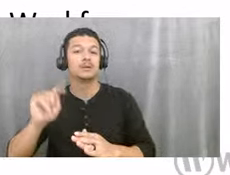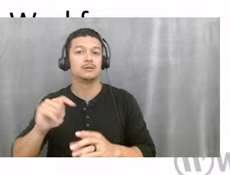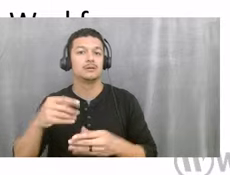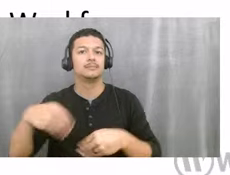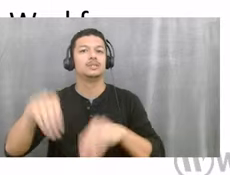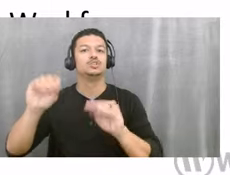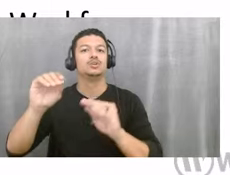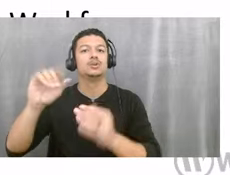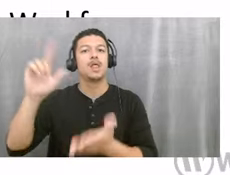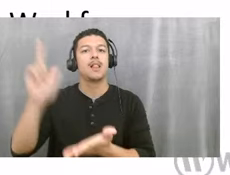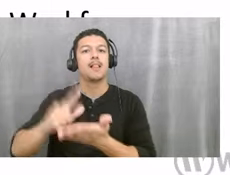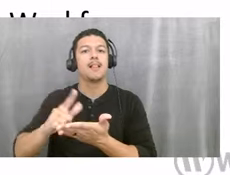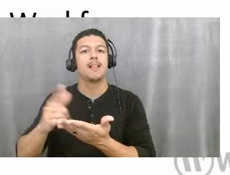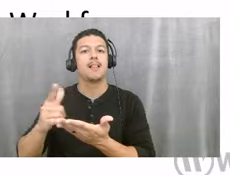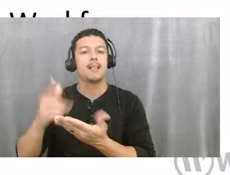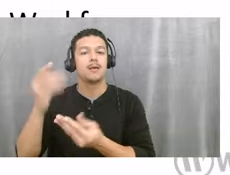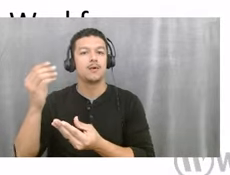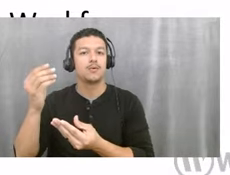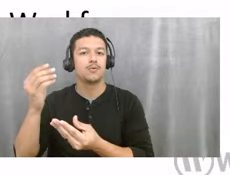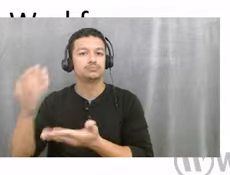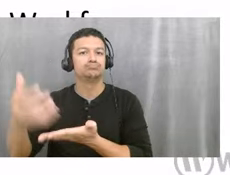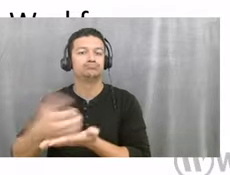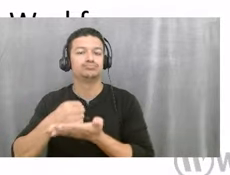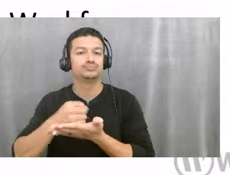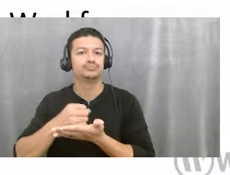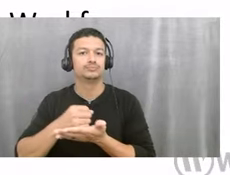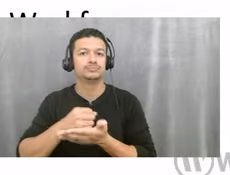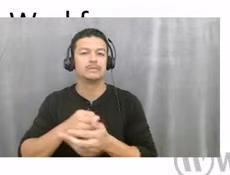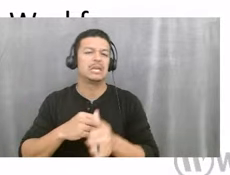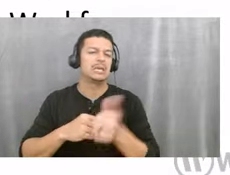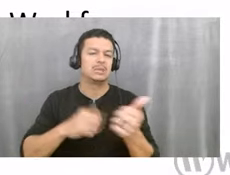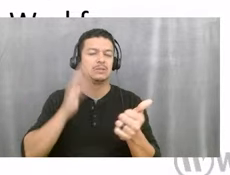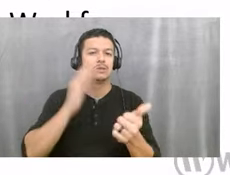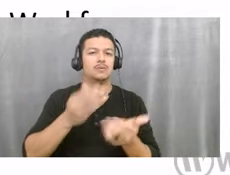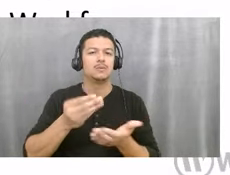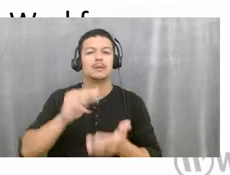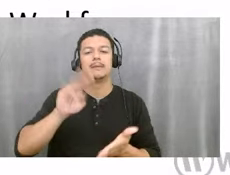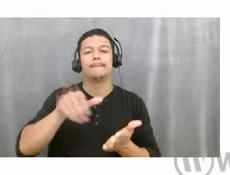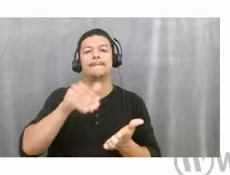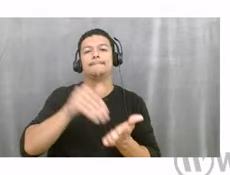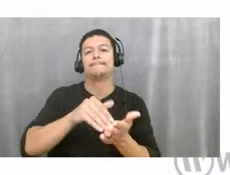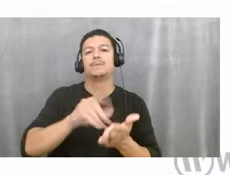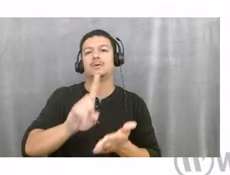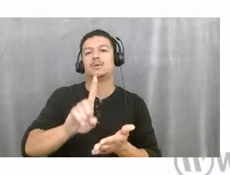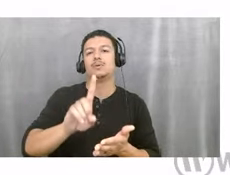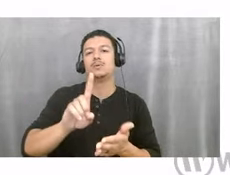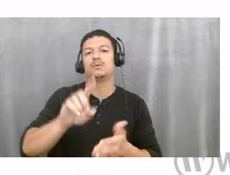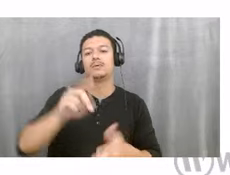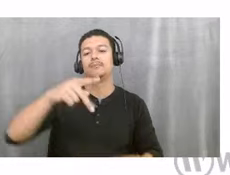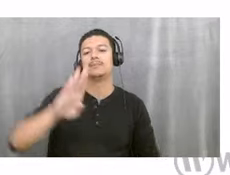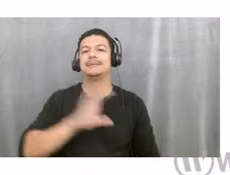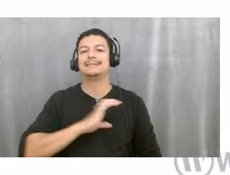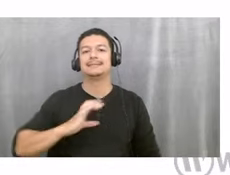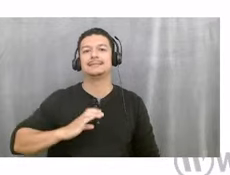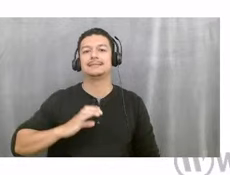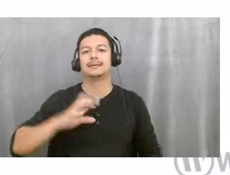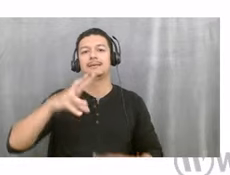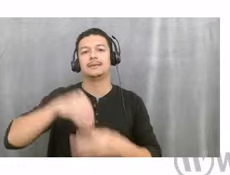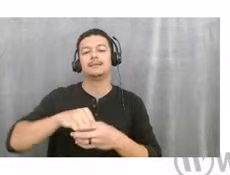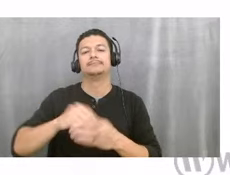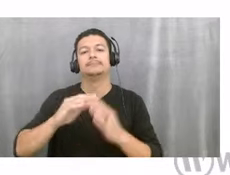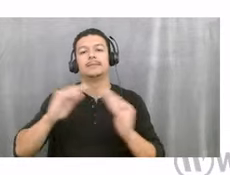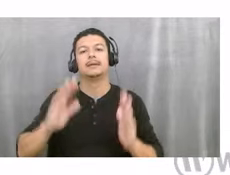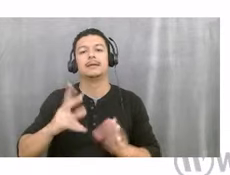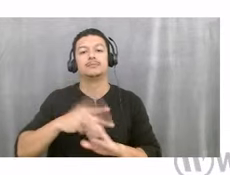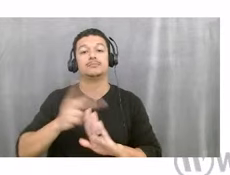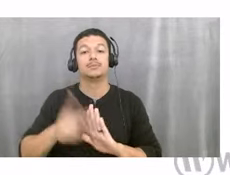be sold into the moderate-one income category through the Palm Beach County Workforce Housing Program. So a little bit about Pulte